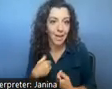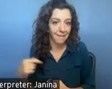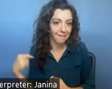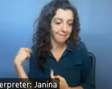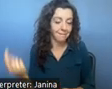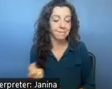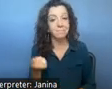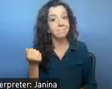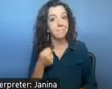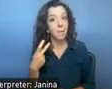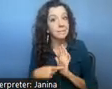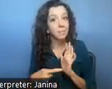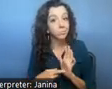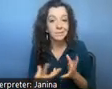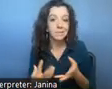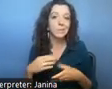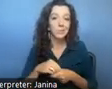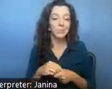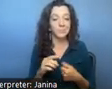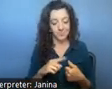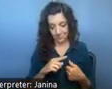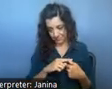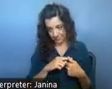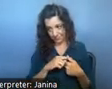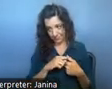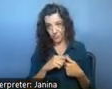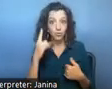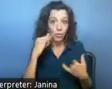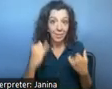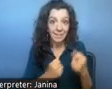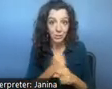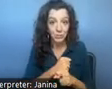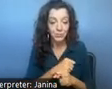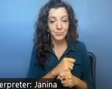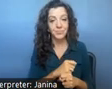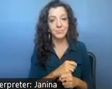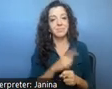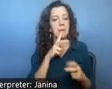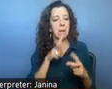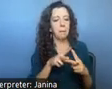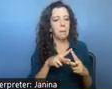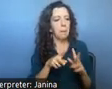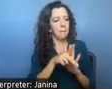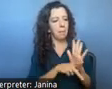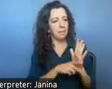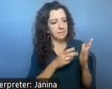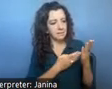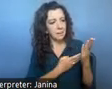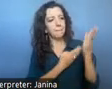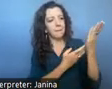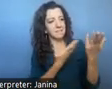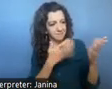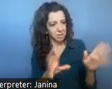of that uh uh this year um a couple policy bills that have gone uh through the budget